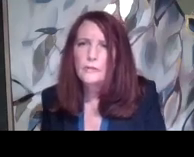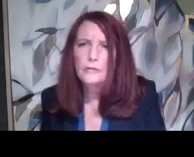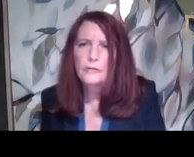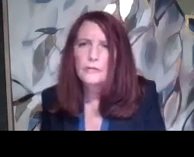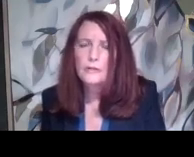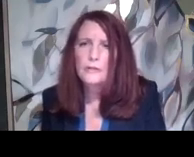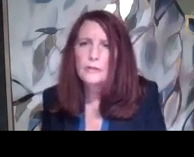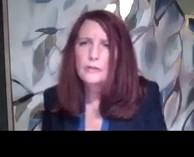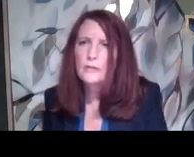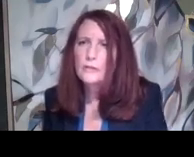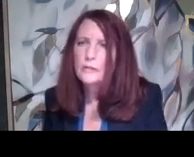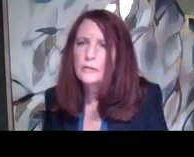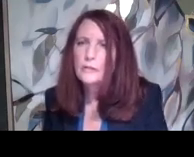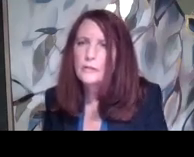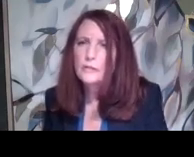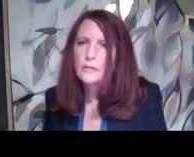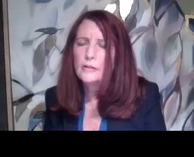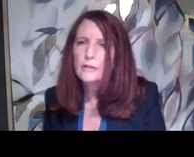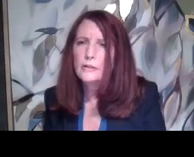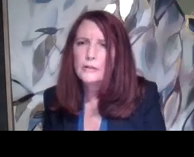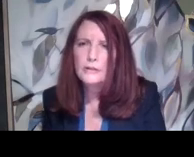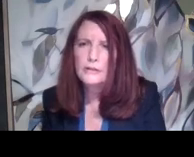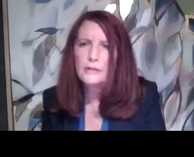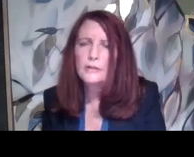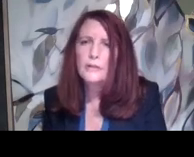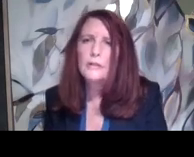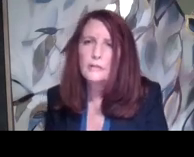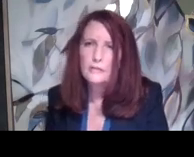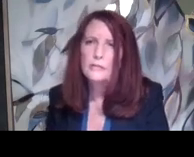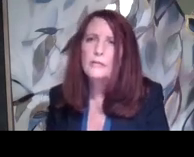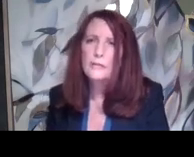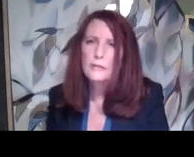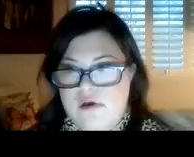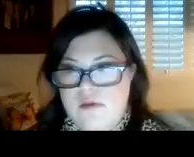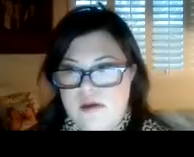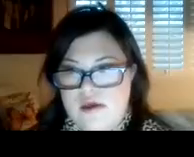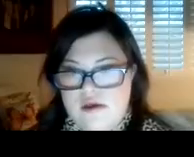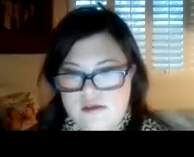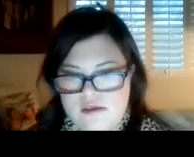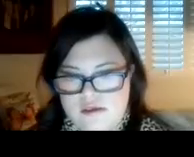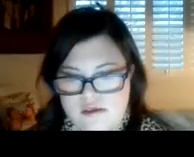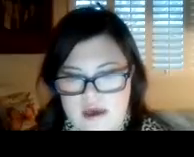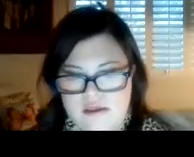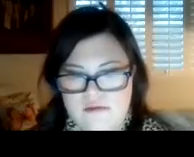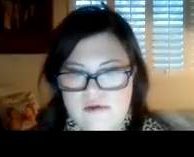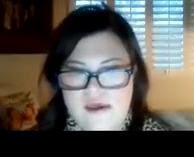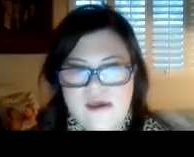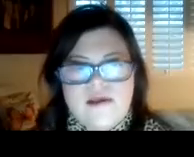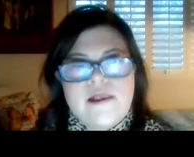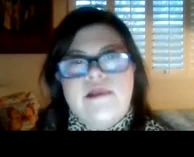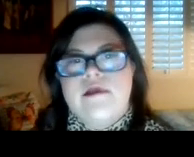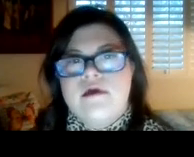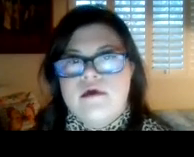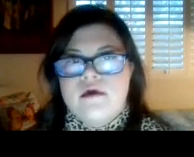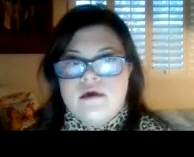My high school kids did not allow me to participate in cheer and then this activity.